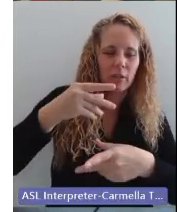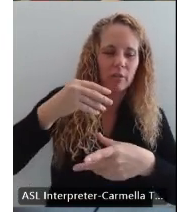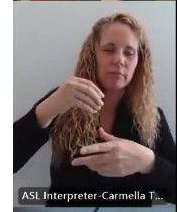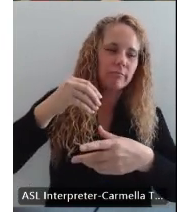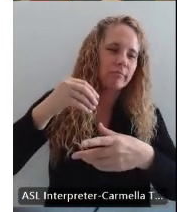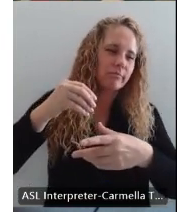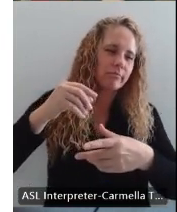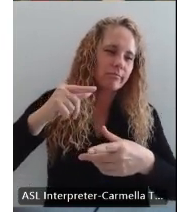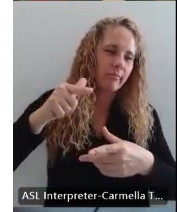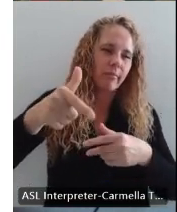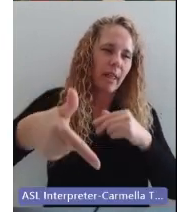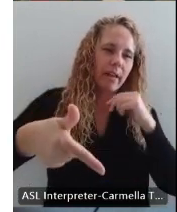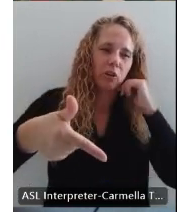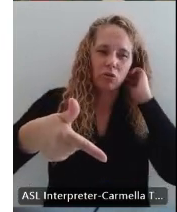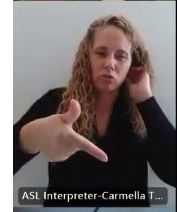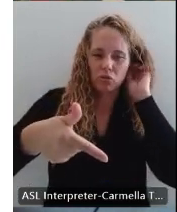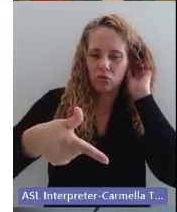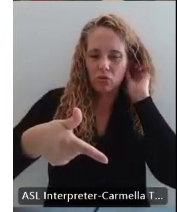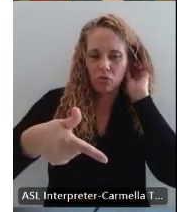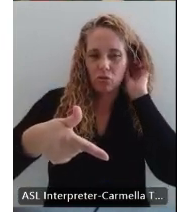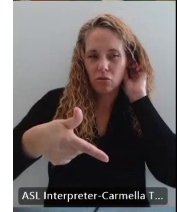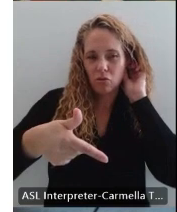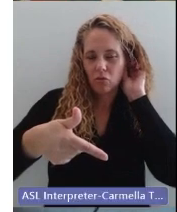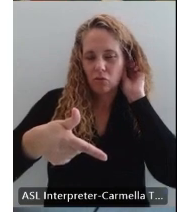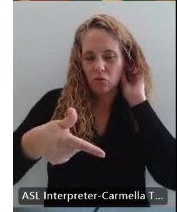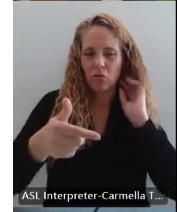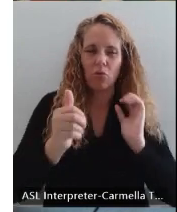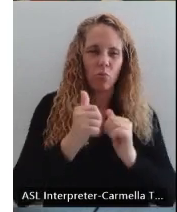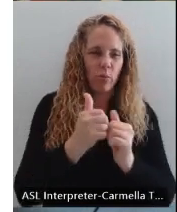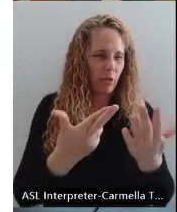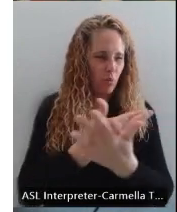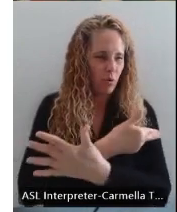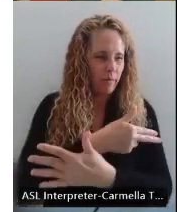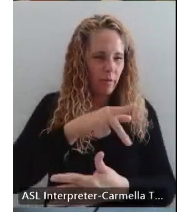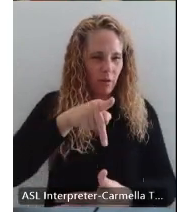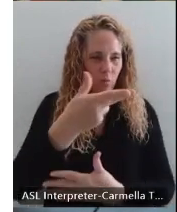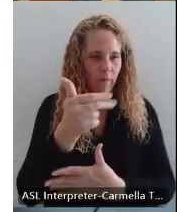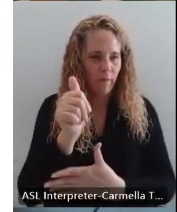review phase.